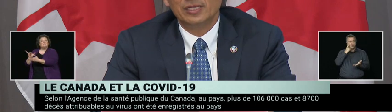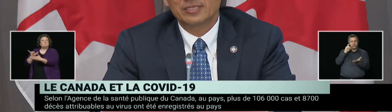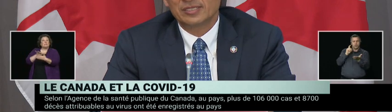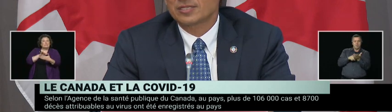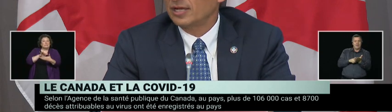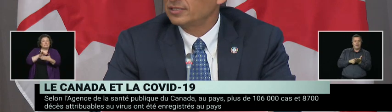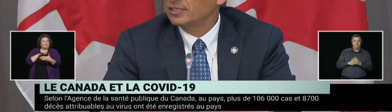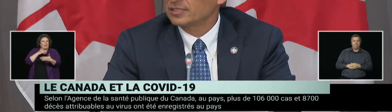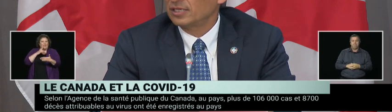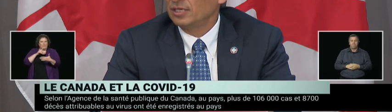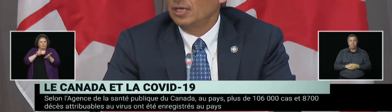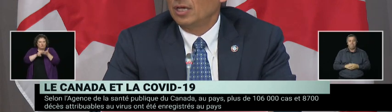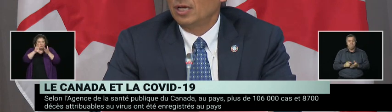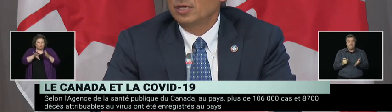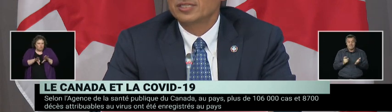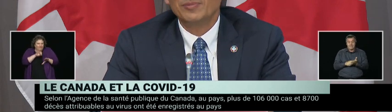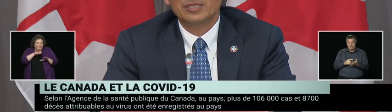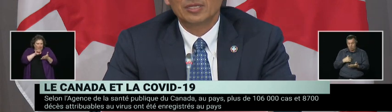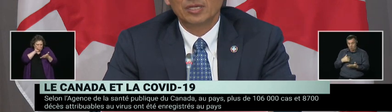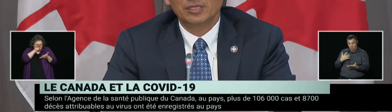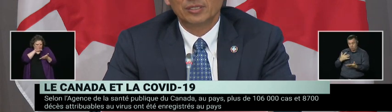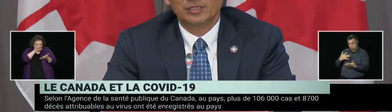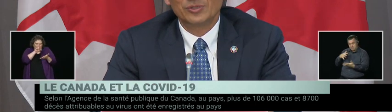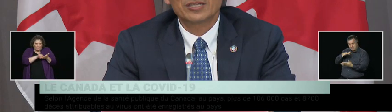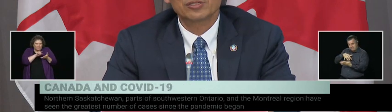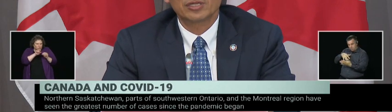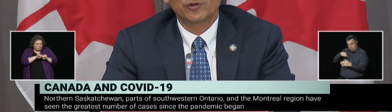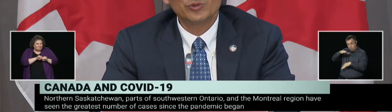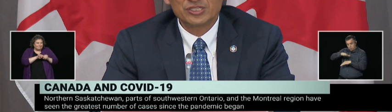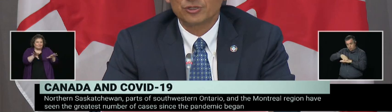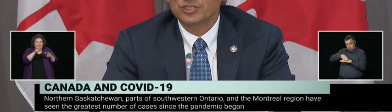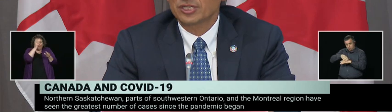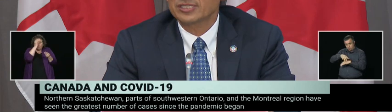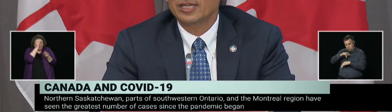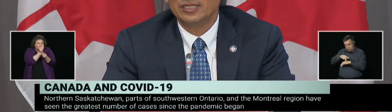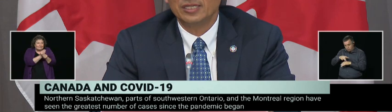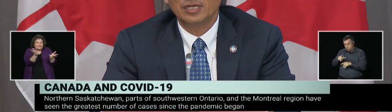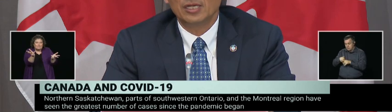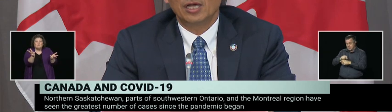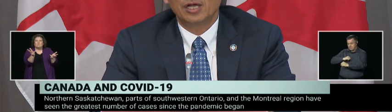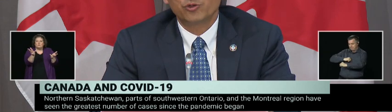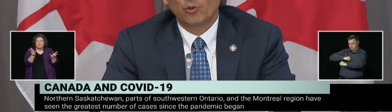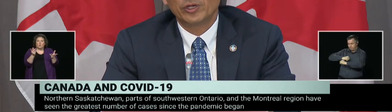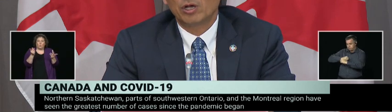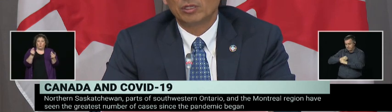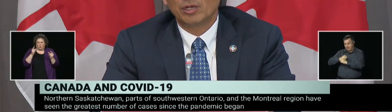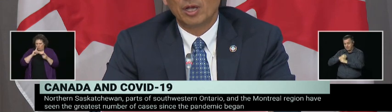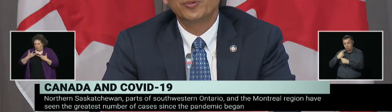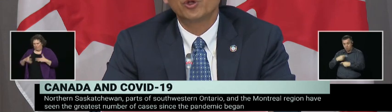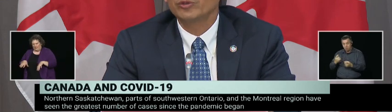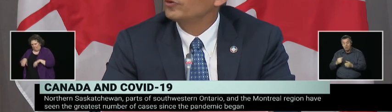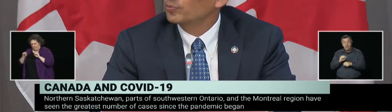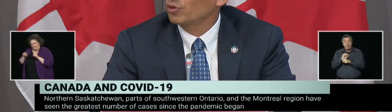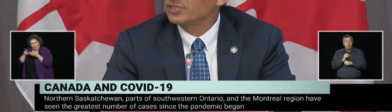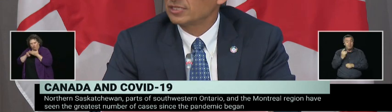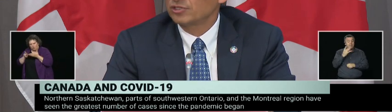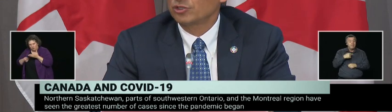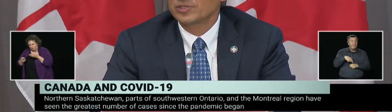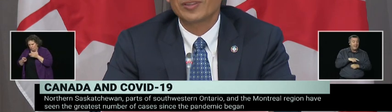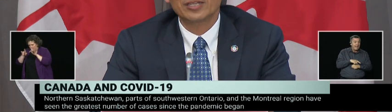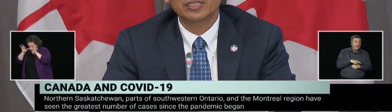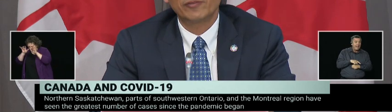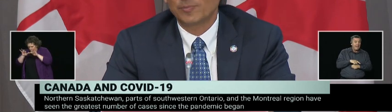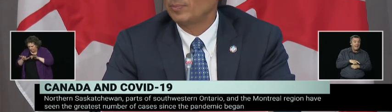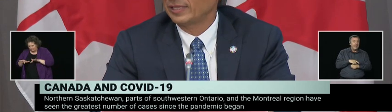done is that scientists submit the results of a research study to what we call a peer review process